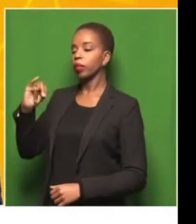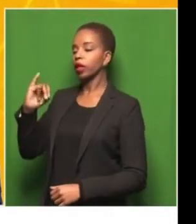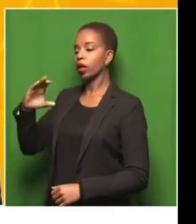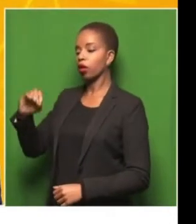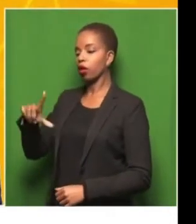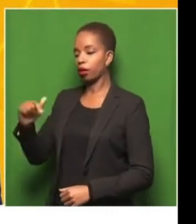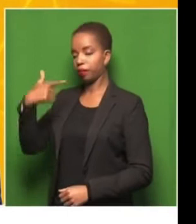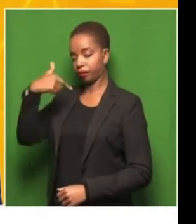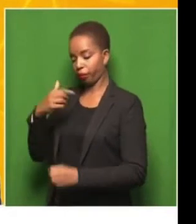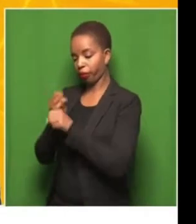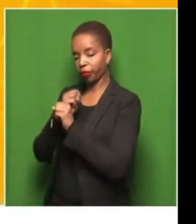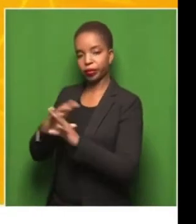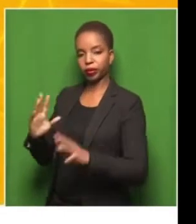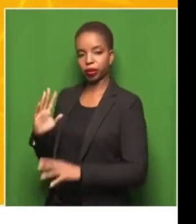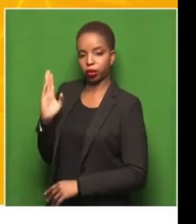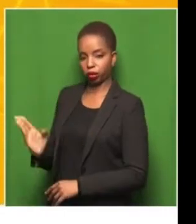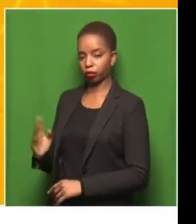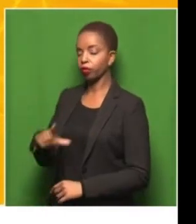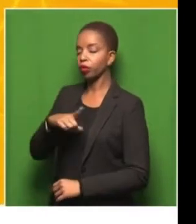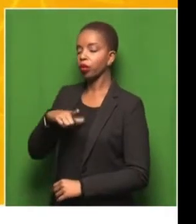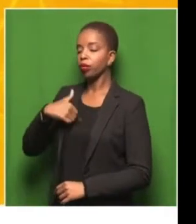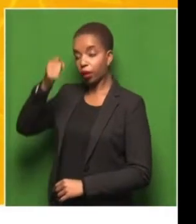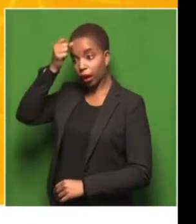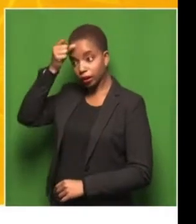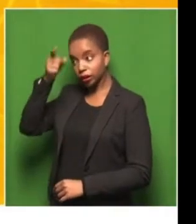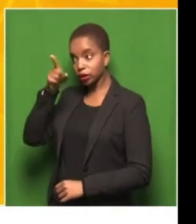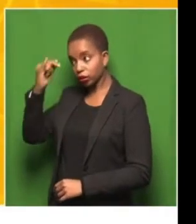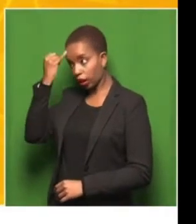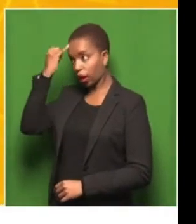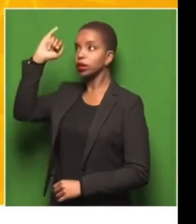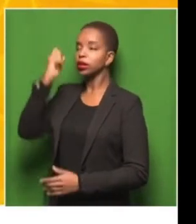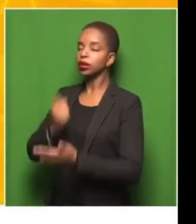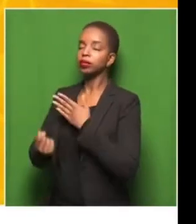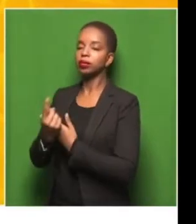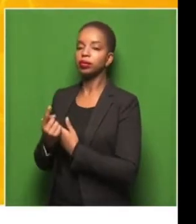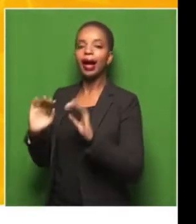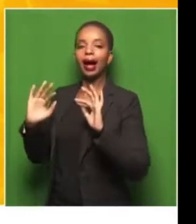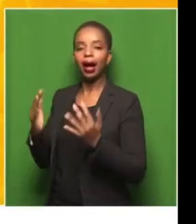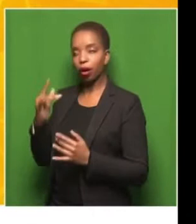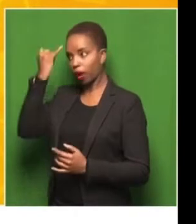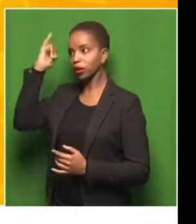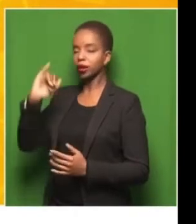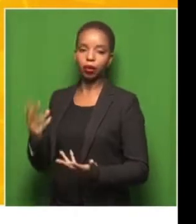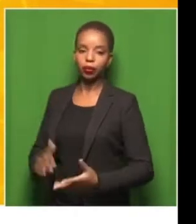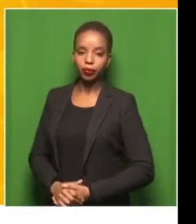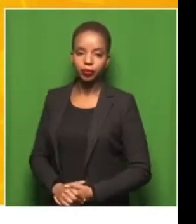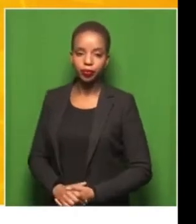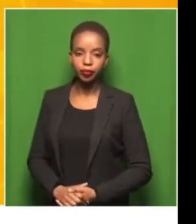Hey, I understand that you're the one that initiated the idea for this project. Take us through how that idea came about.